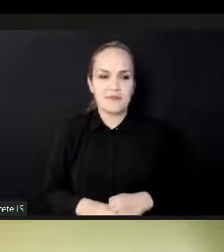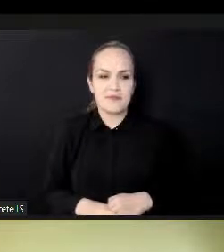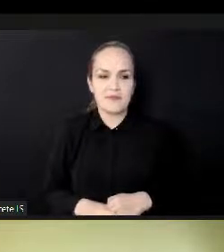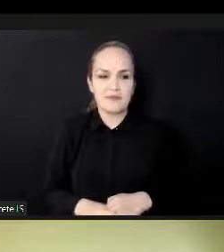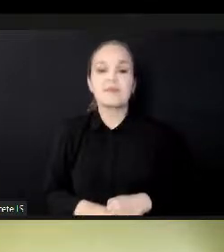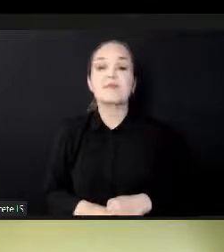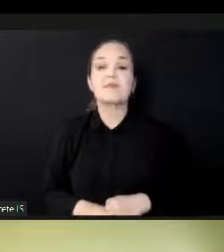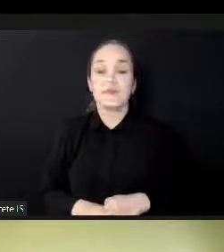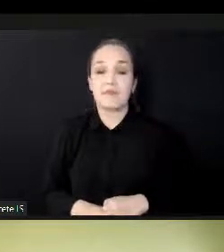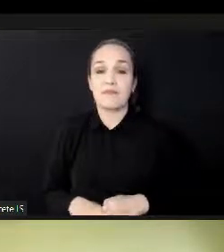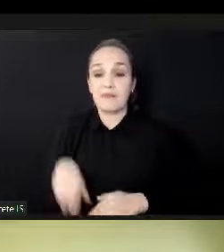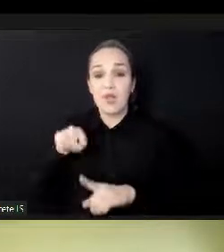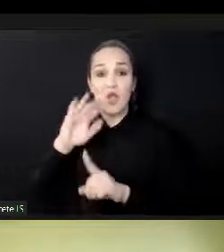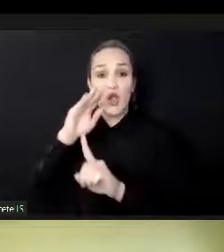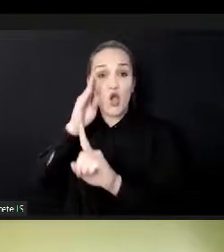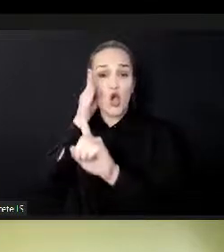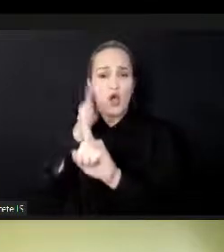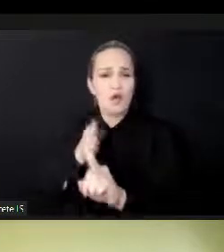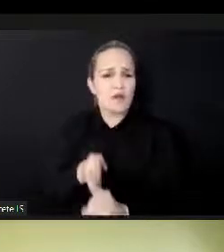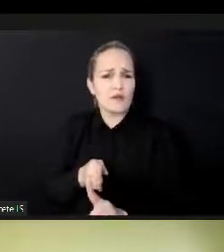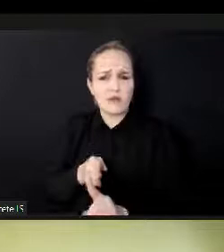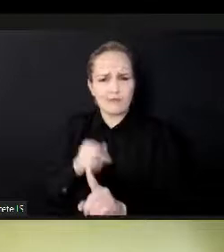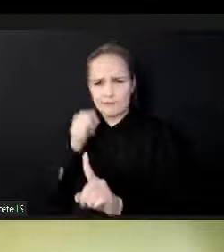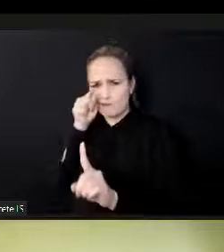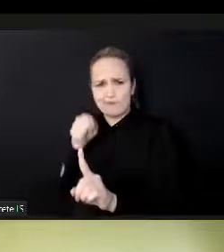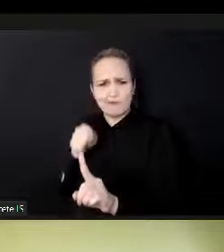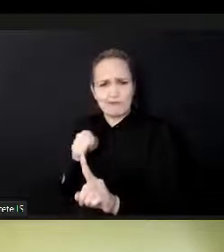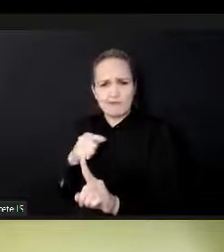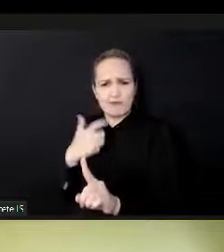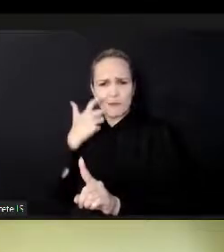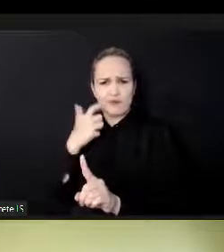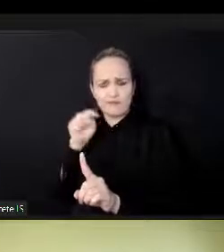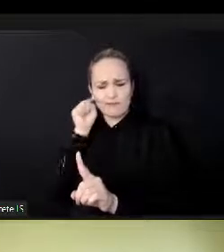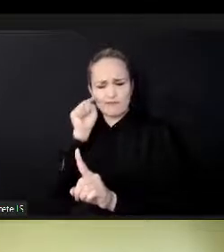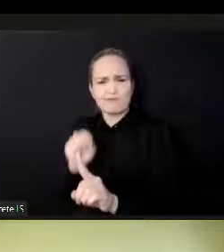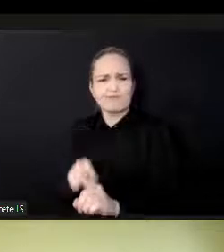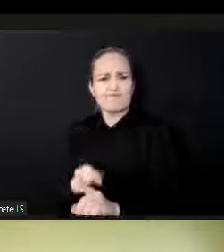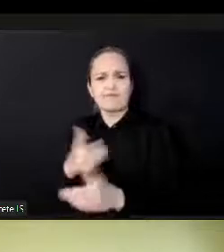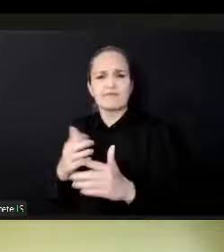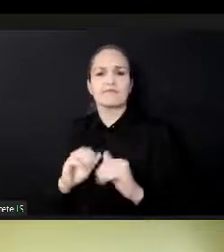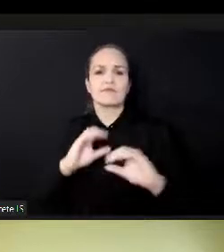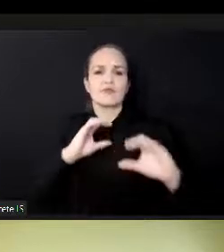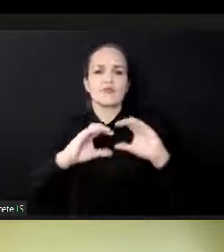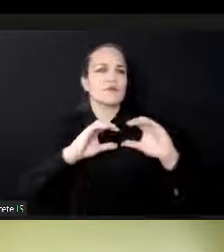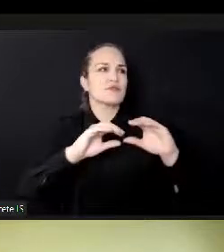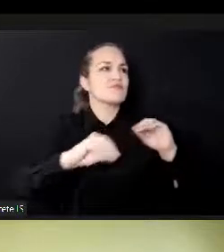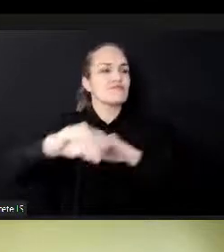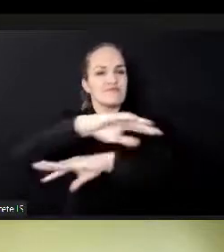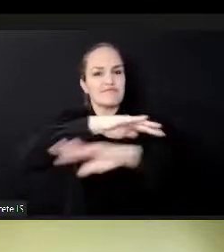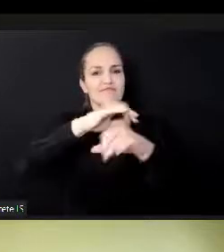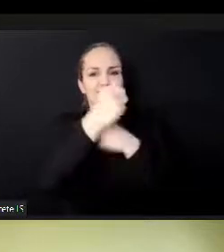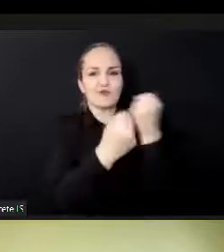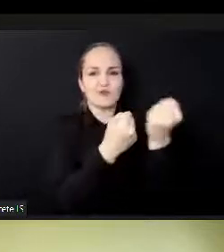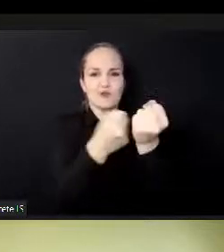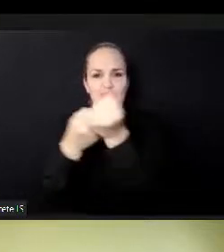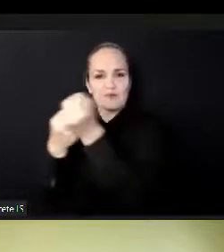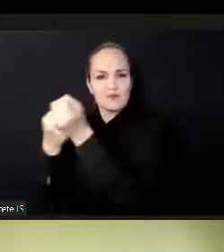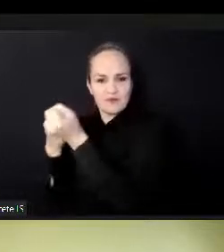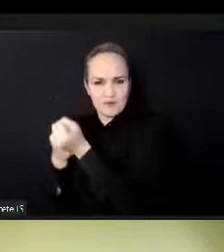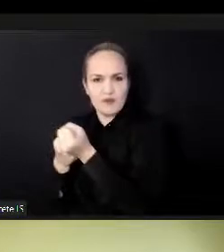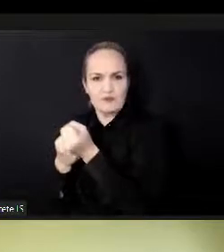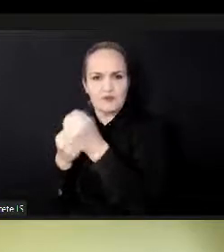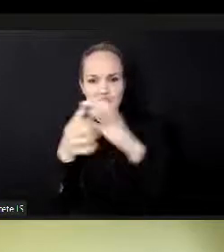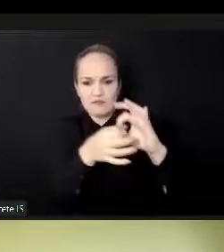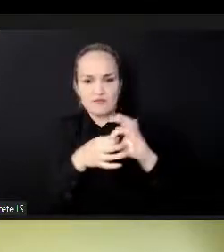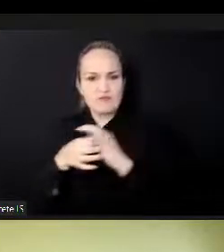to advocate, communicate and support the development of a more impactful music ecosystem, building on data, and we've heard already